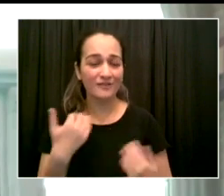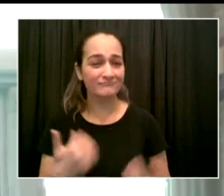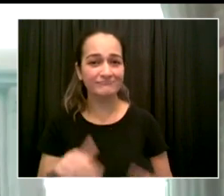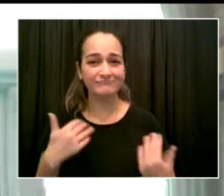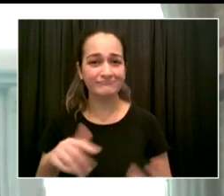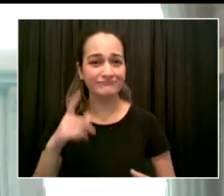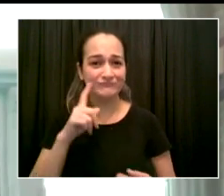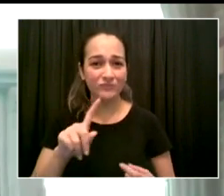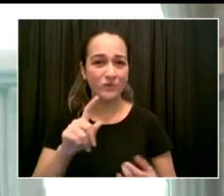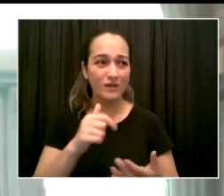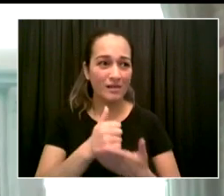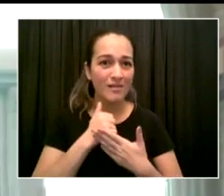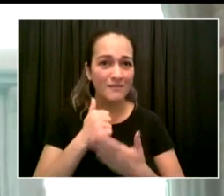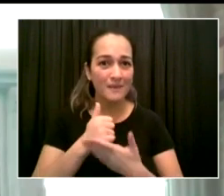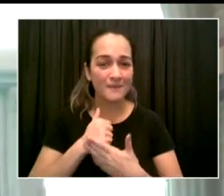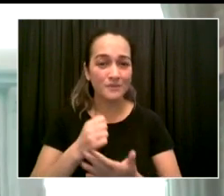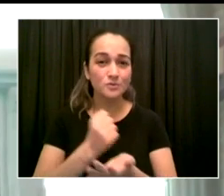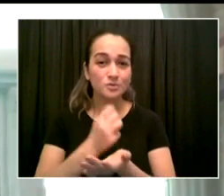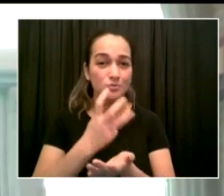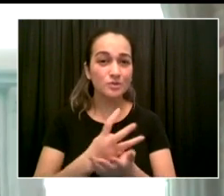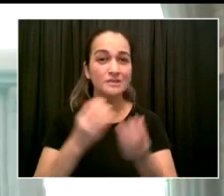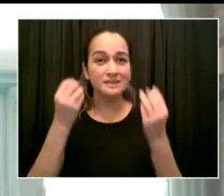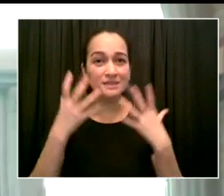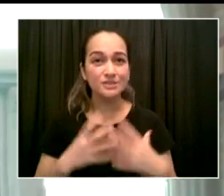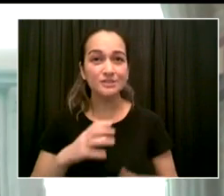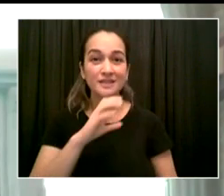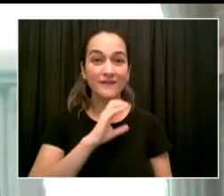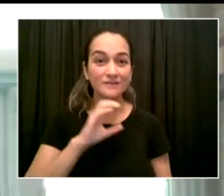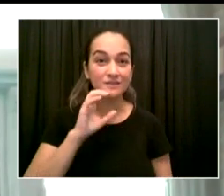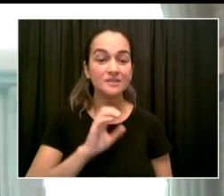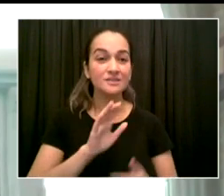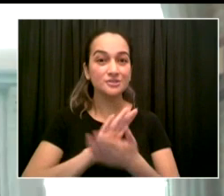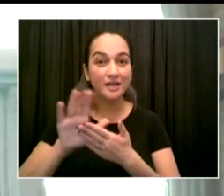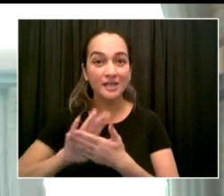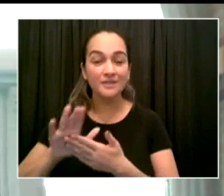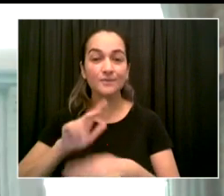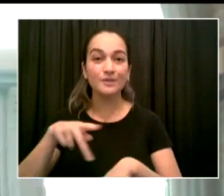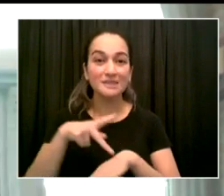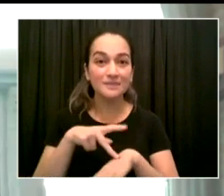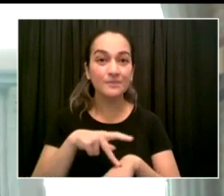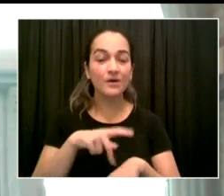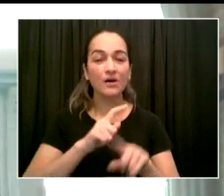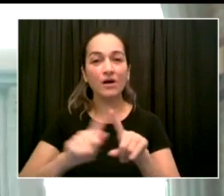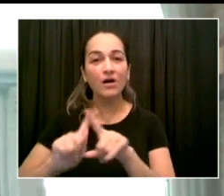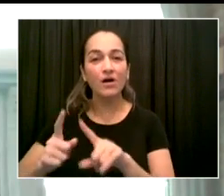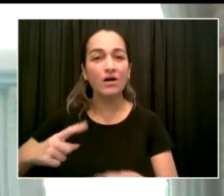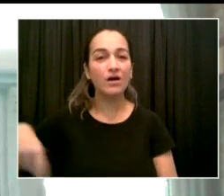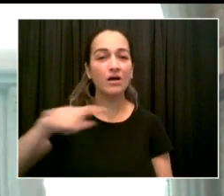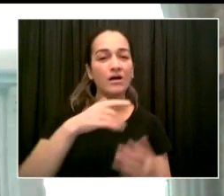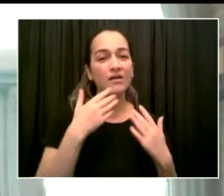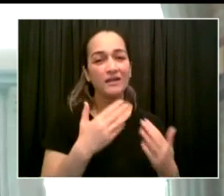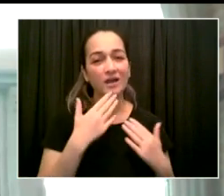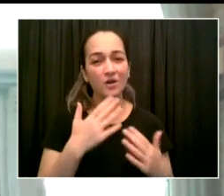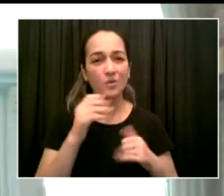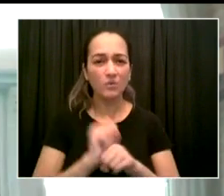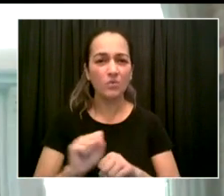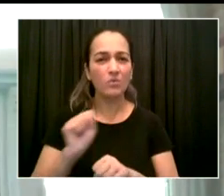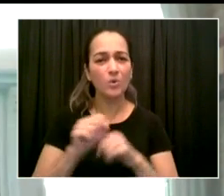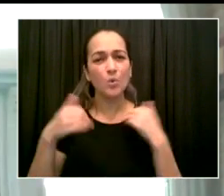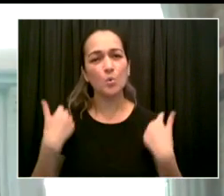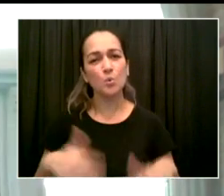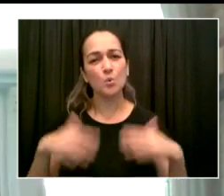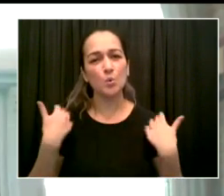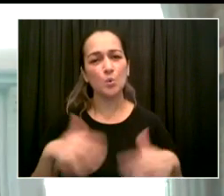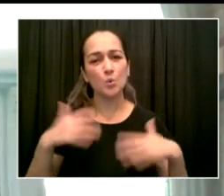member of our district and central staff, all who are working around the clock to make this year a success. And I want to thank our parents, our